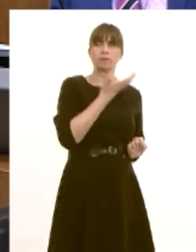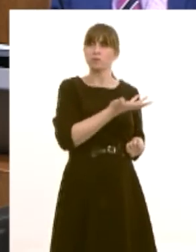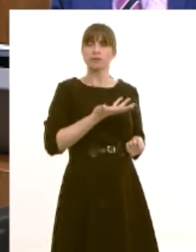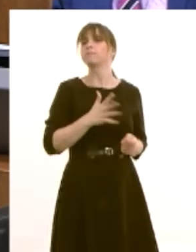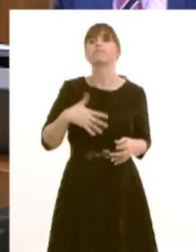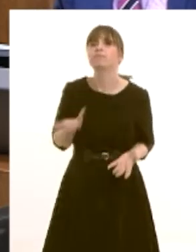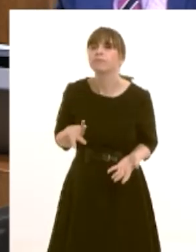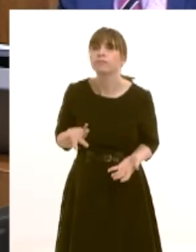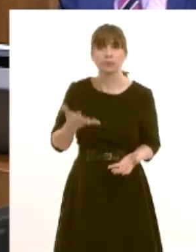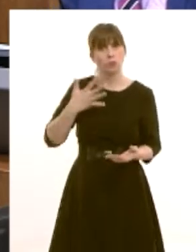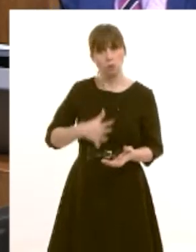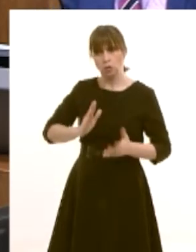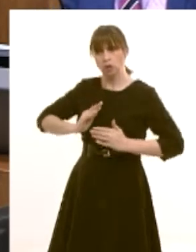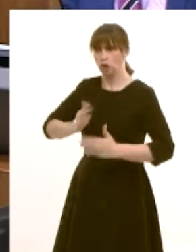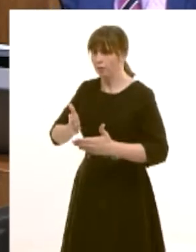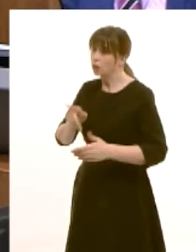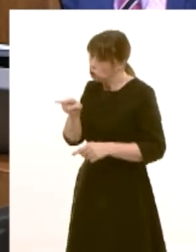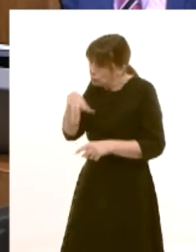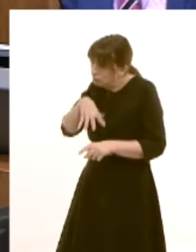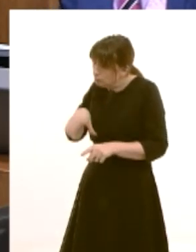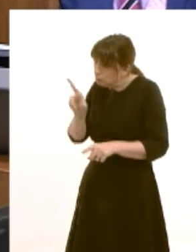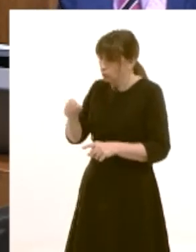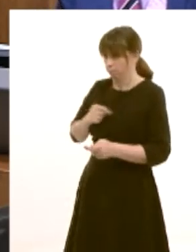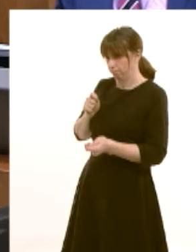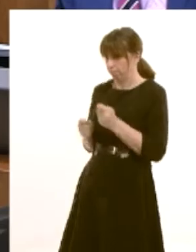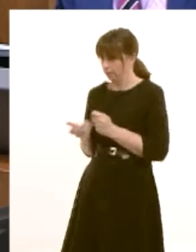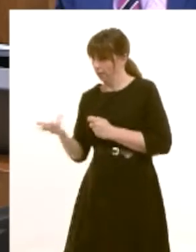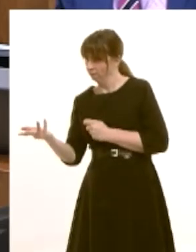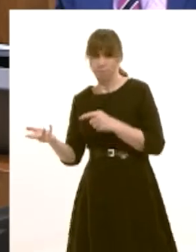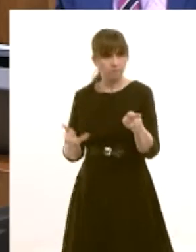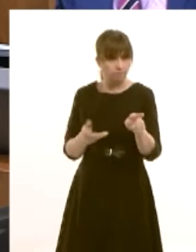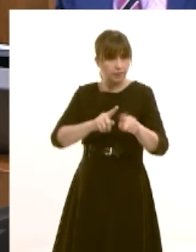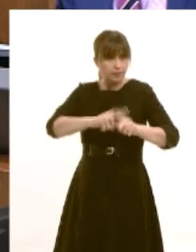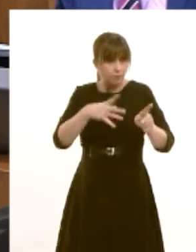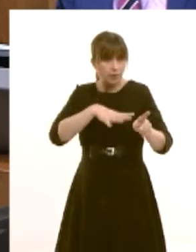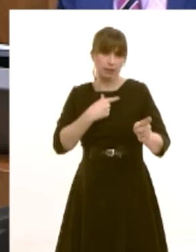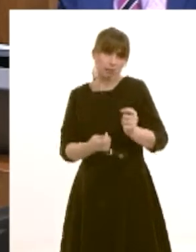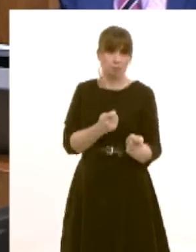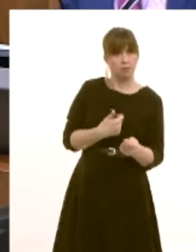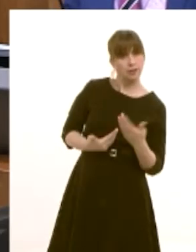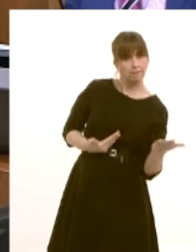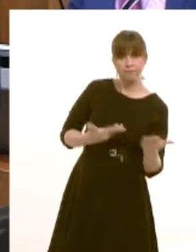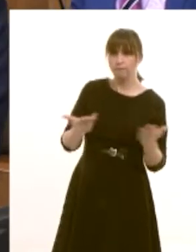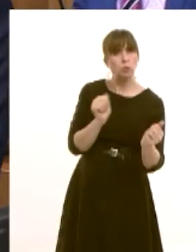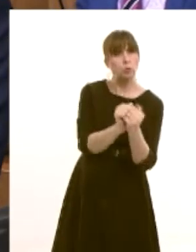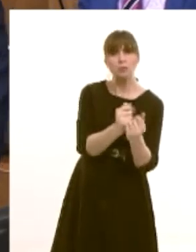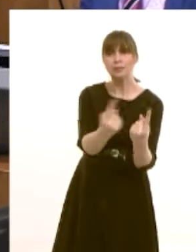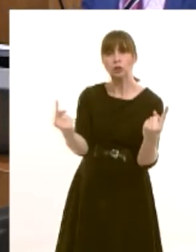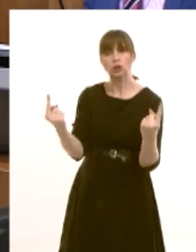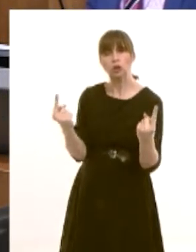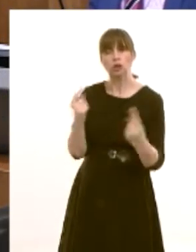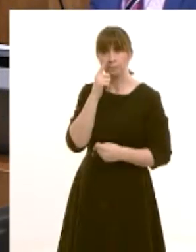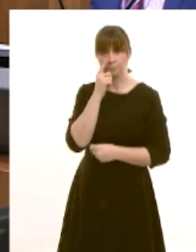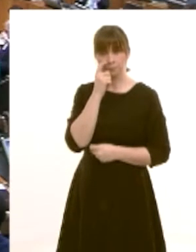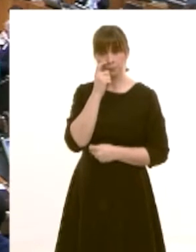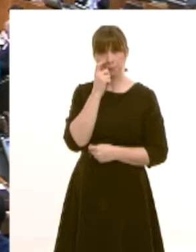that we would see LHBs providing. We expect the service to be tailored as far as possible to the individual. And then Parrot.